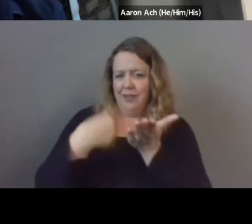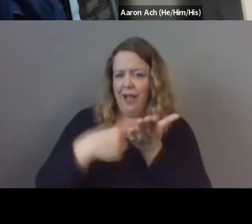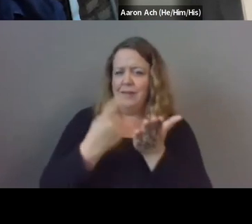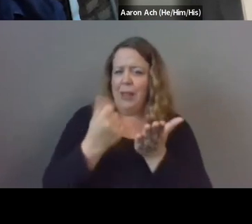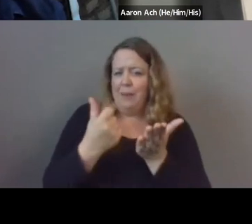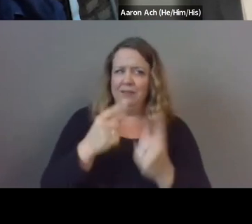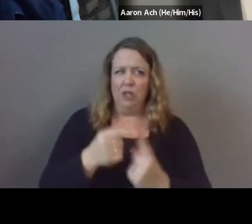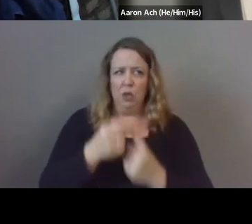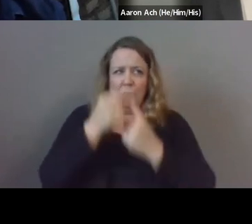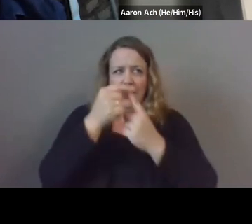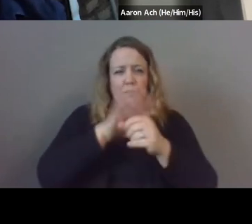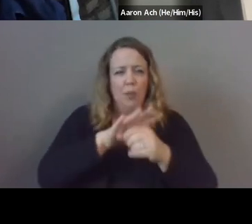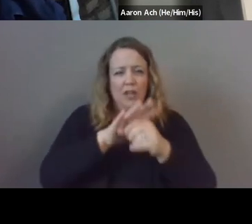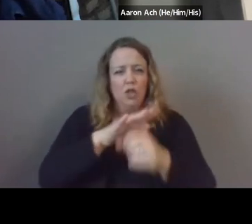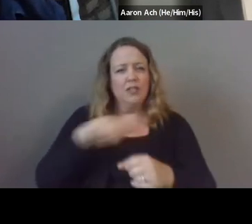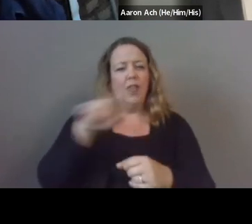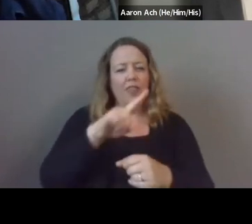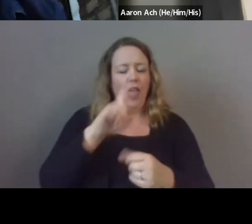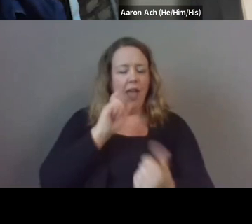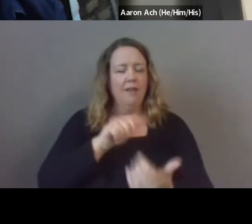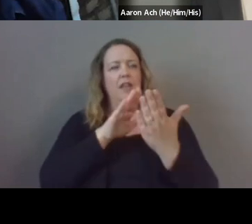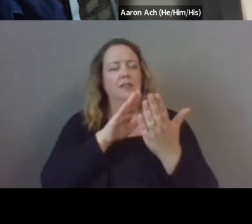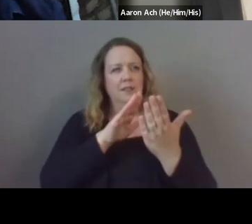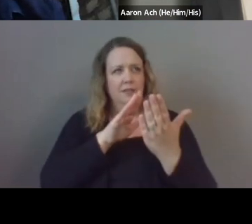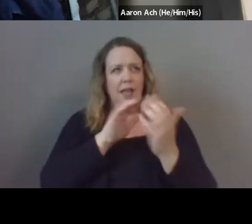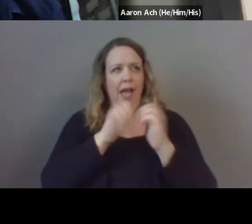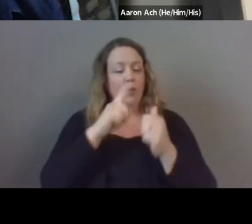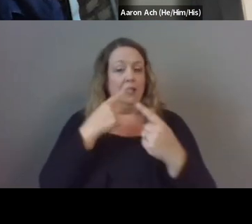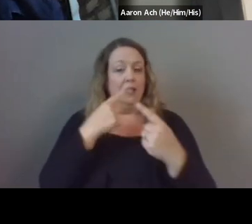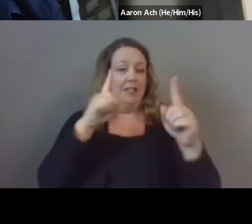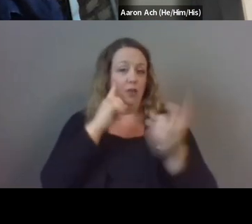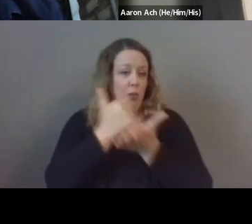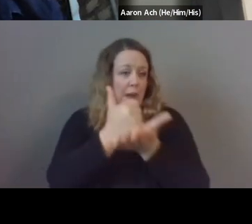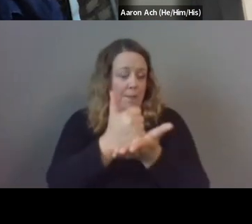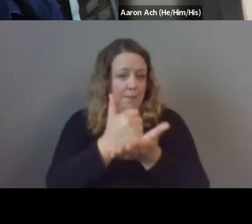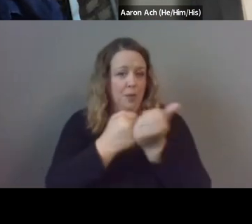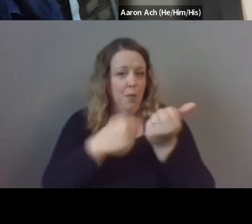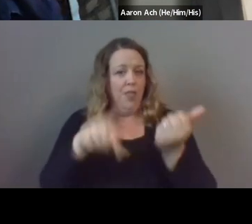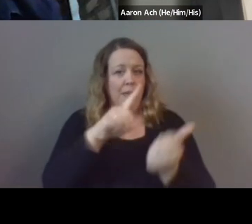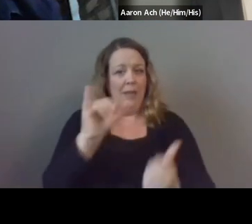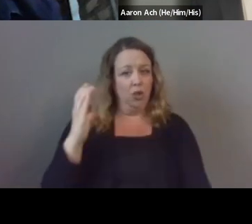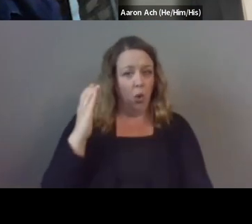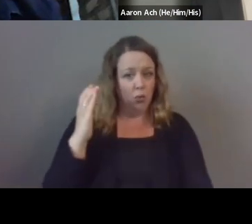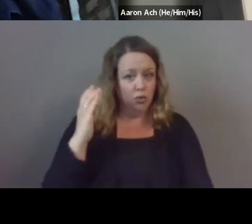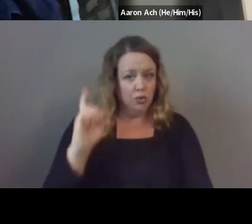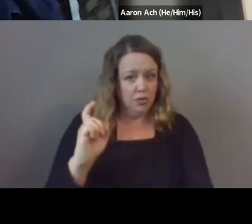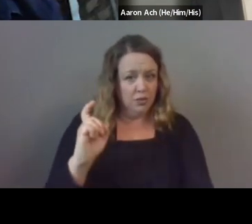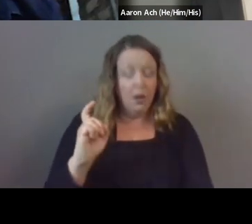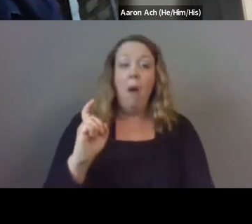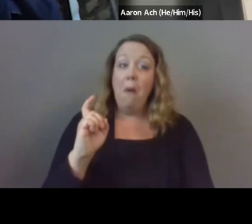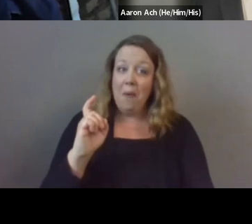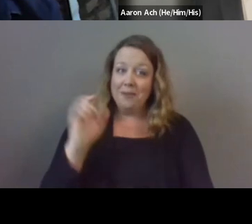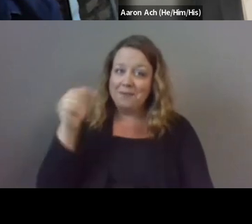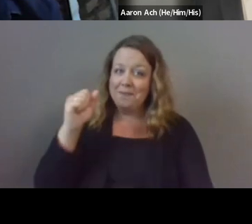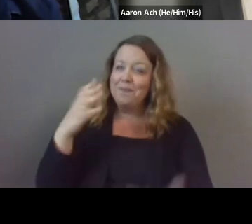pressures that young athletes face and how you found success in supporting them as a coach yeah thank you thank you for this opportunity